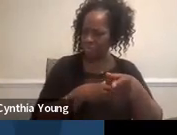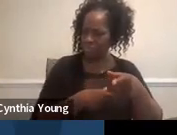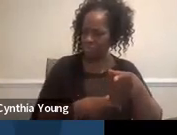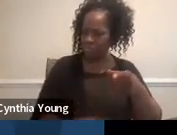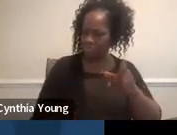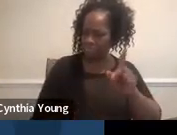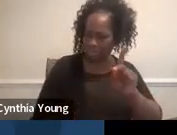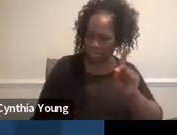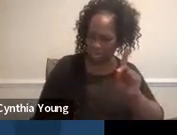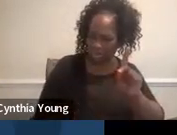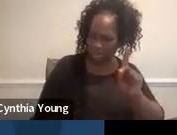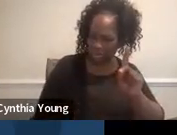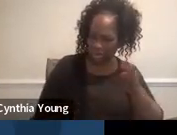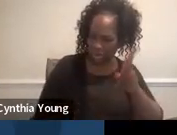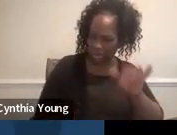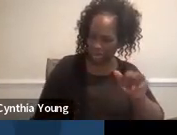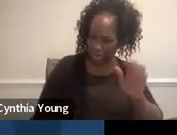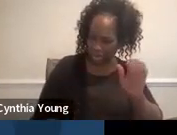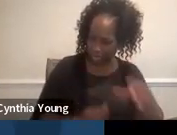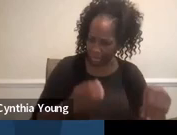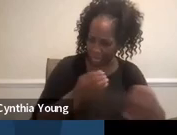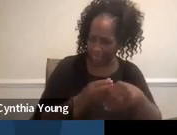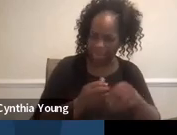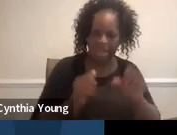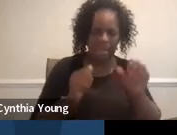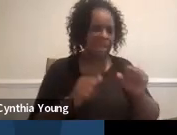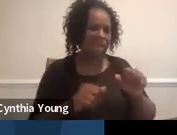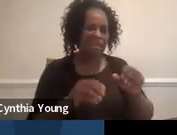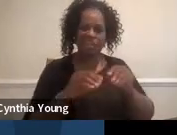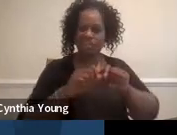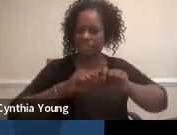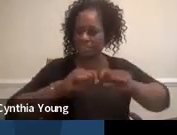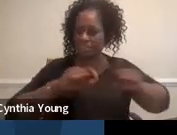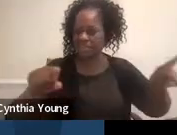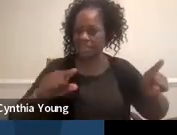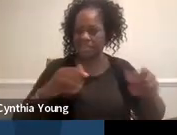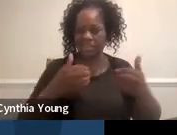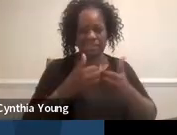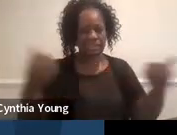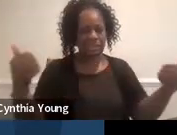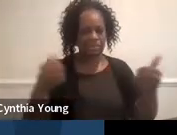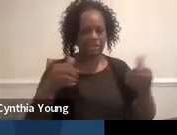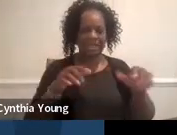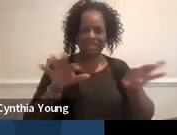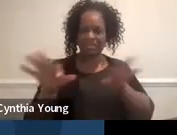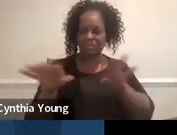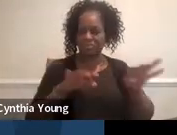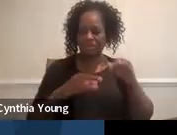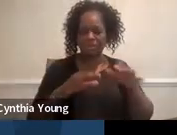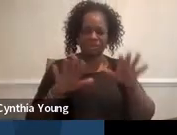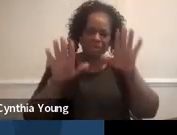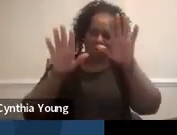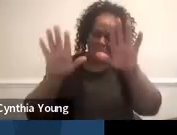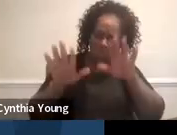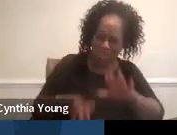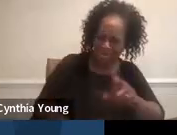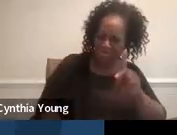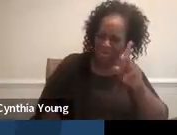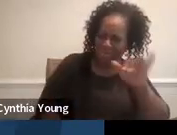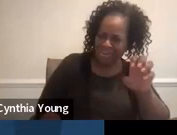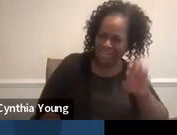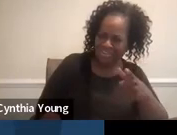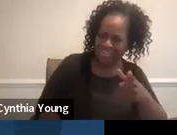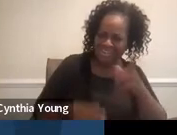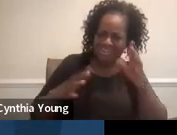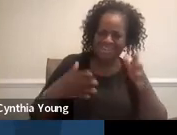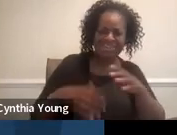contact hour thing or? I can just send it separately. Like I can pull emails and just send it. So wonderful. I